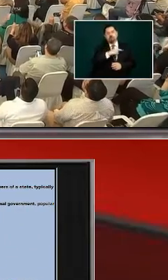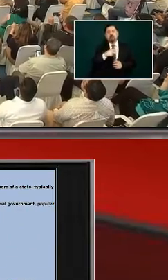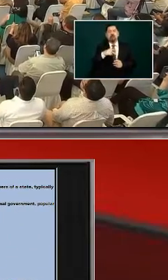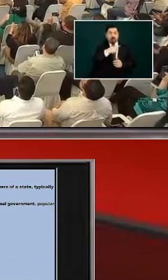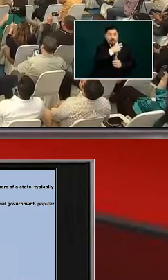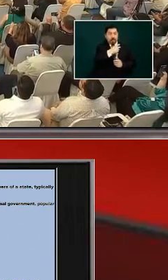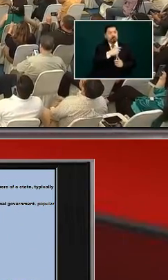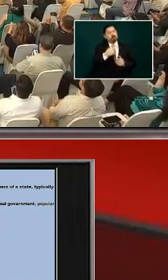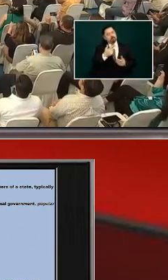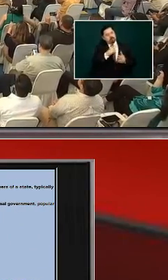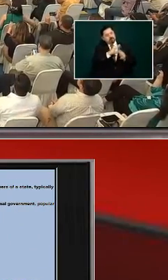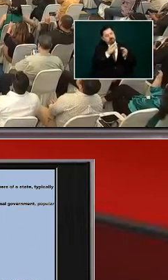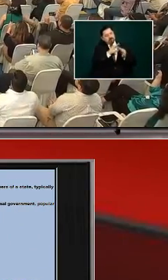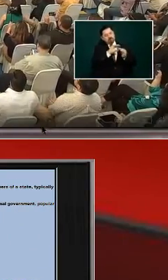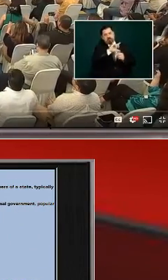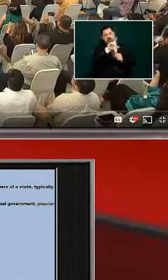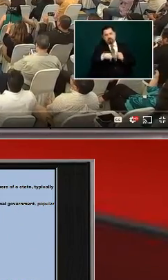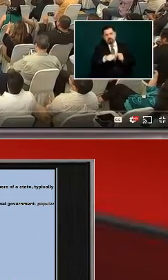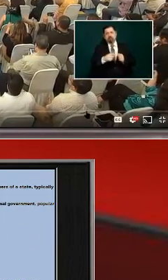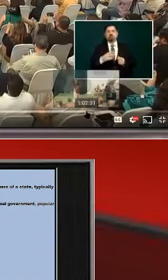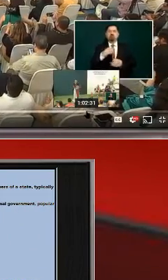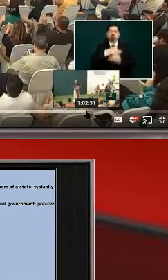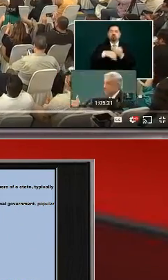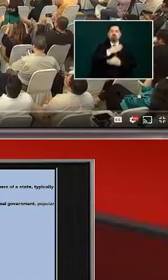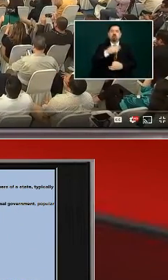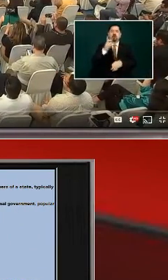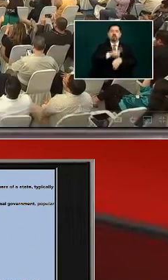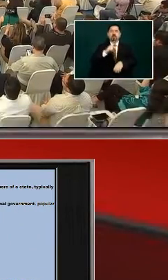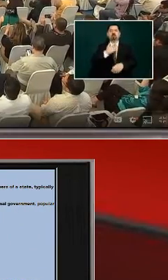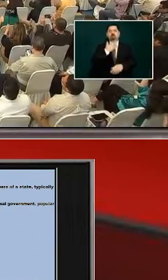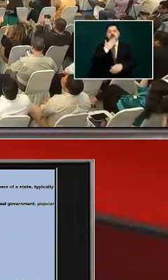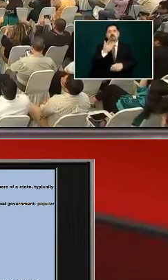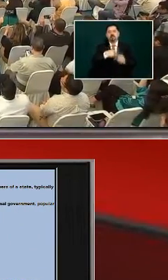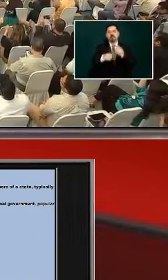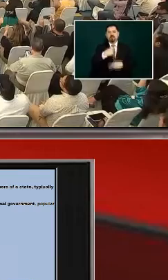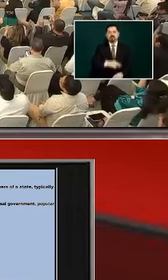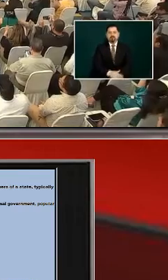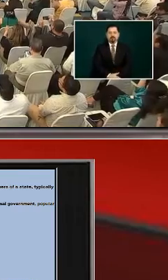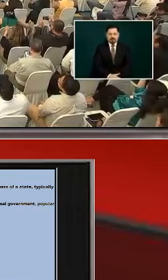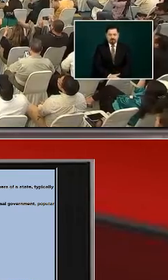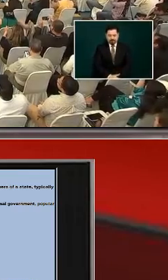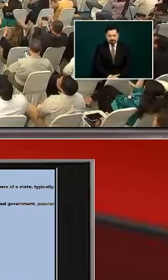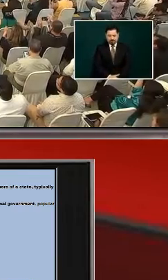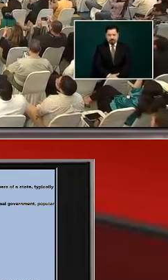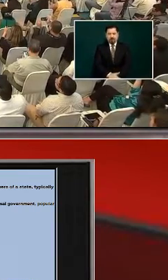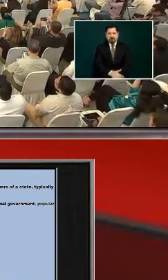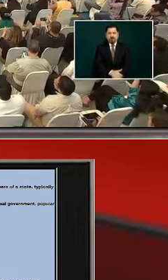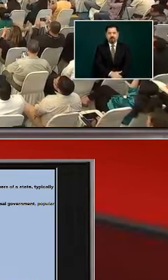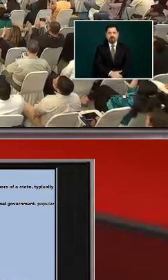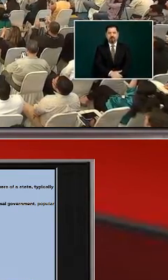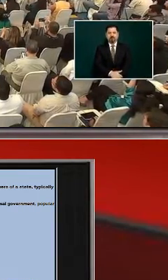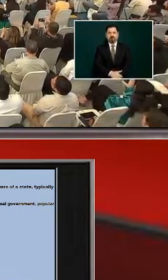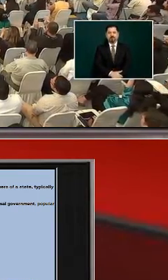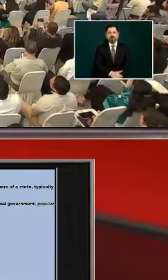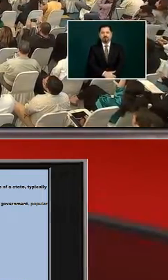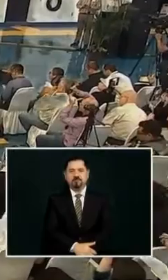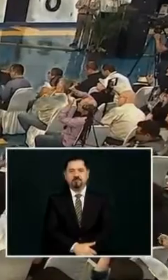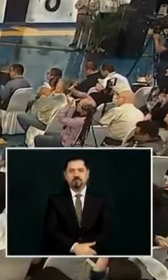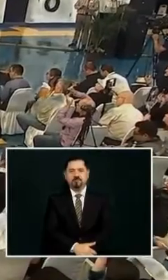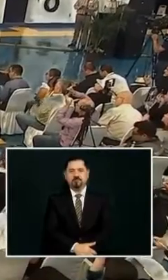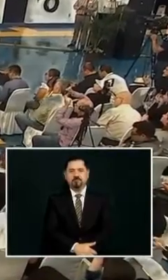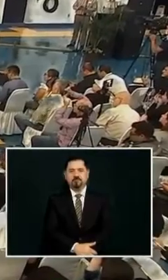and very good day to all so that i just wanted to show you a possible setup that i could do